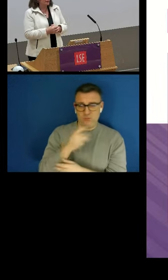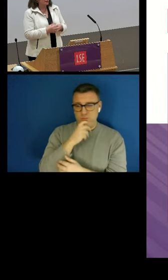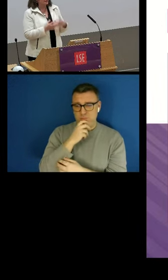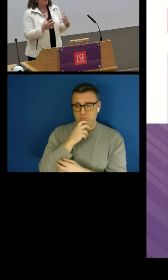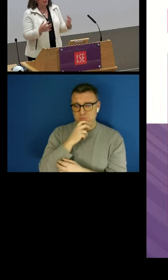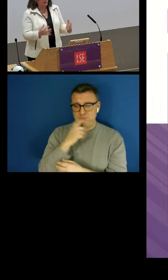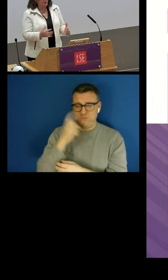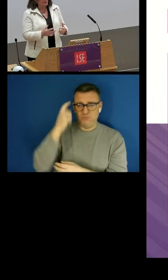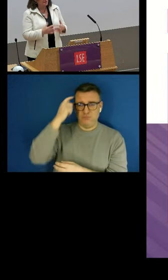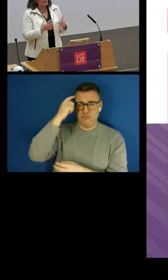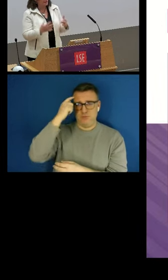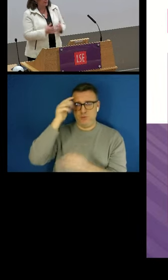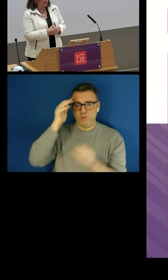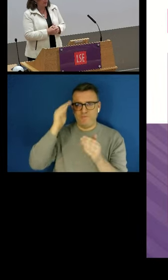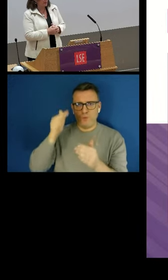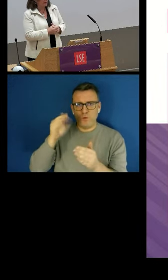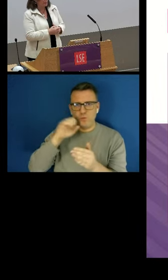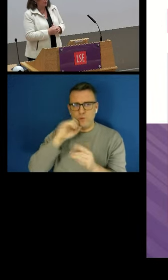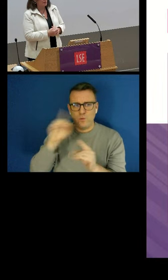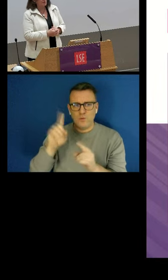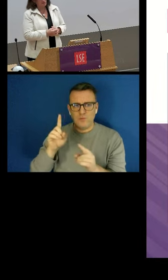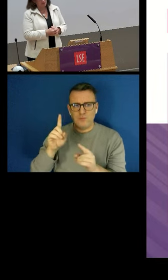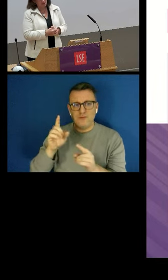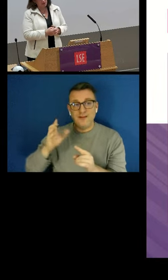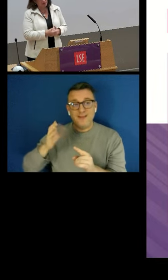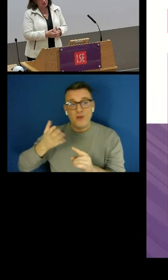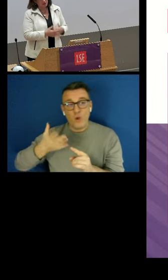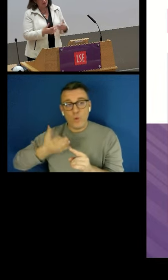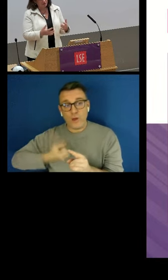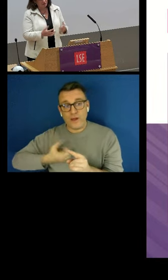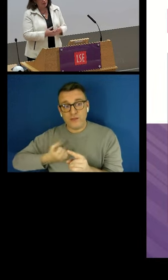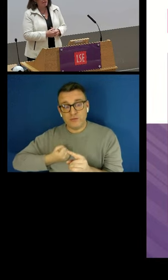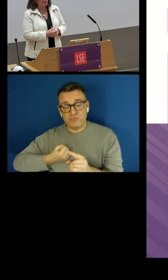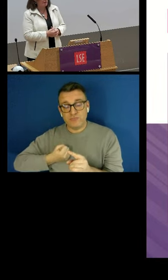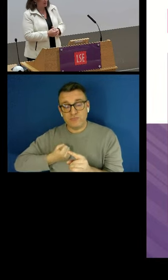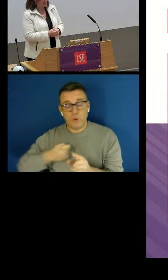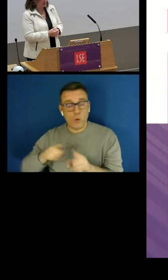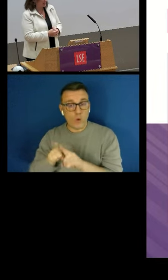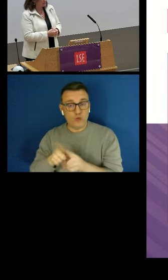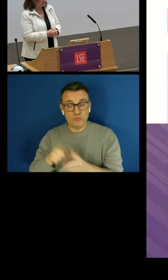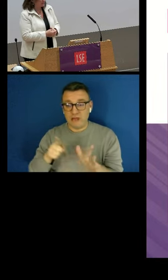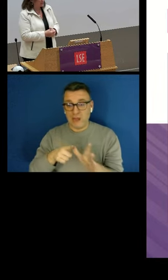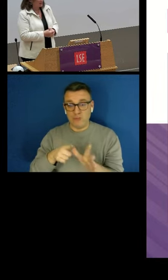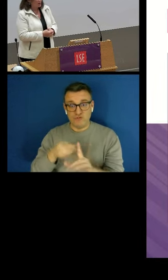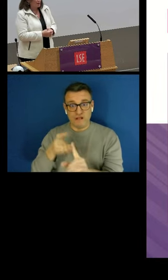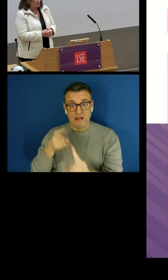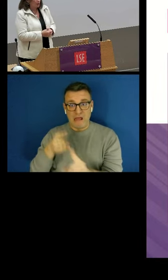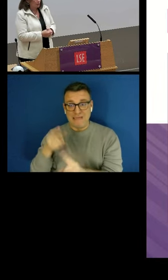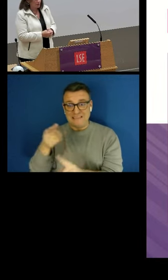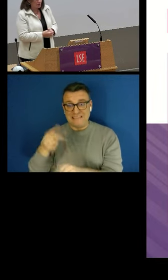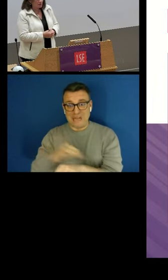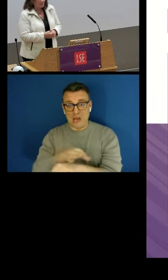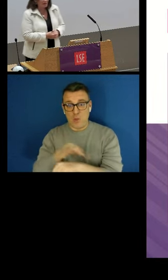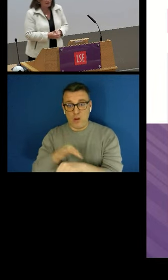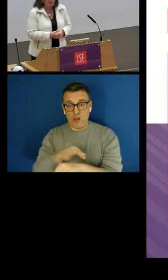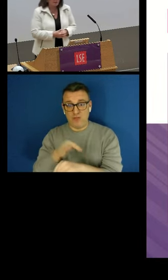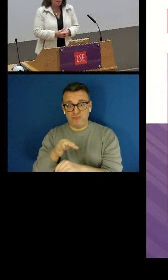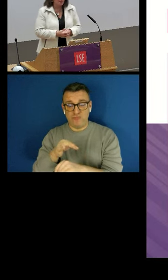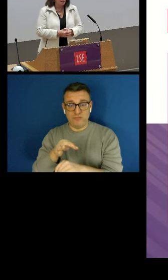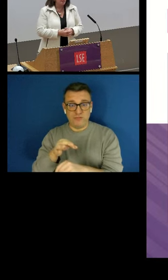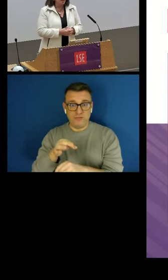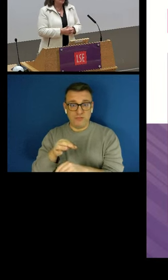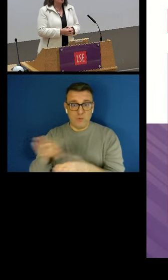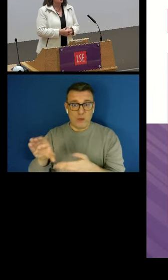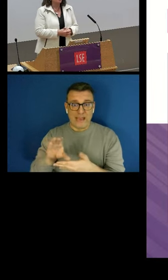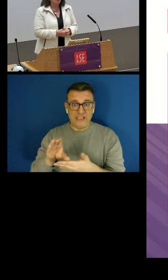focused on the earnings and the fact that Abdul isn't earning enough on an hourly basis. But what I wanted to highlight